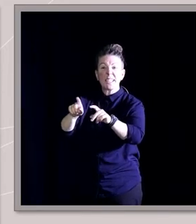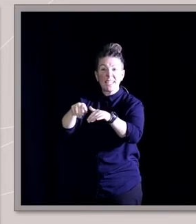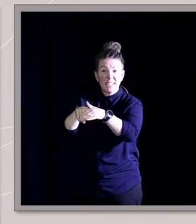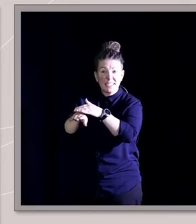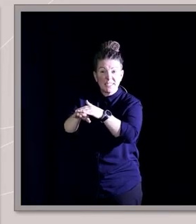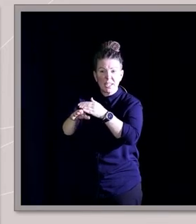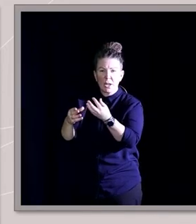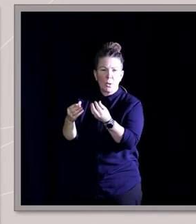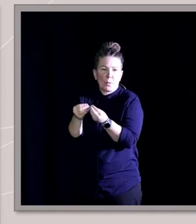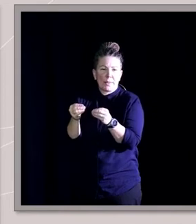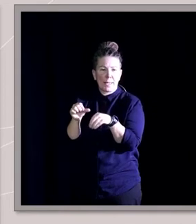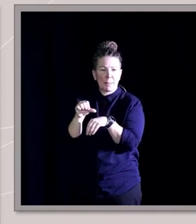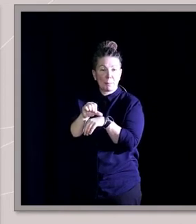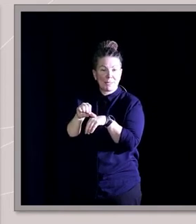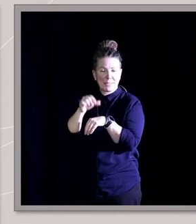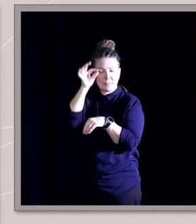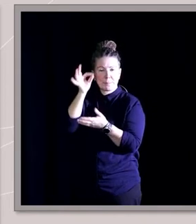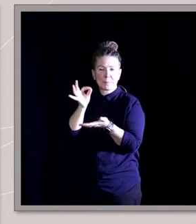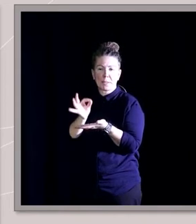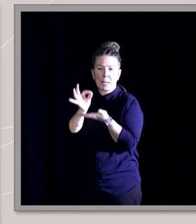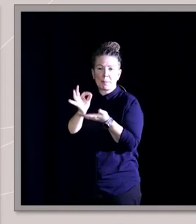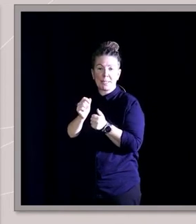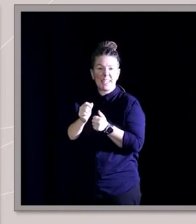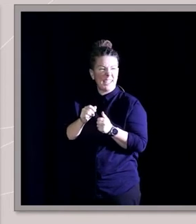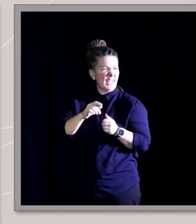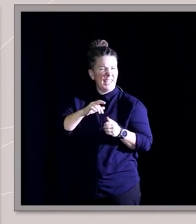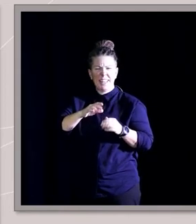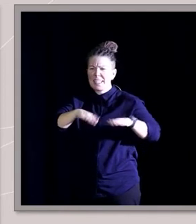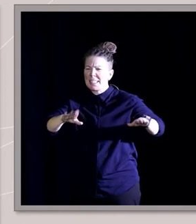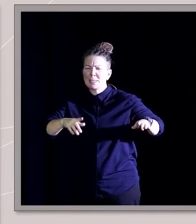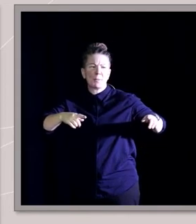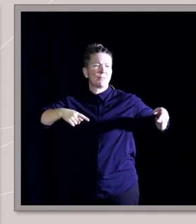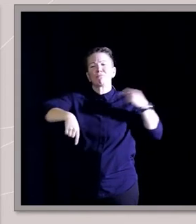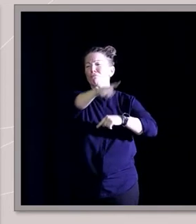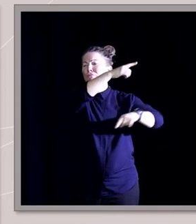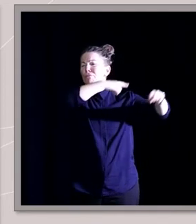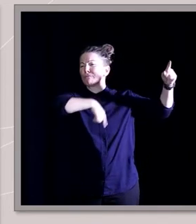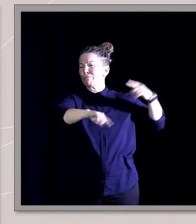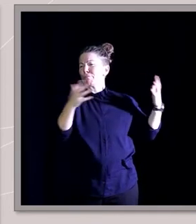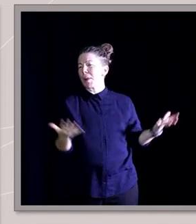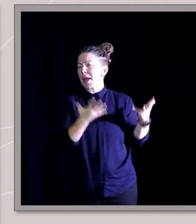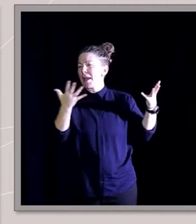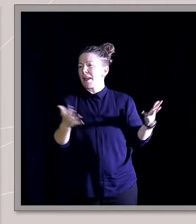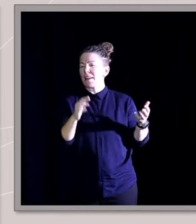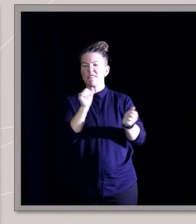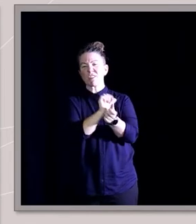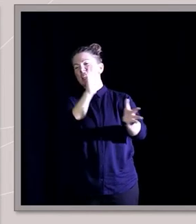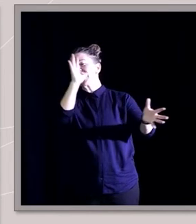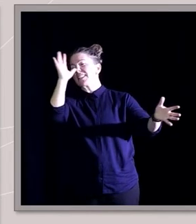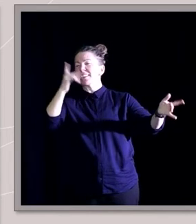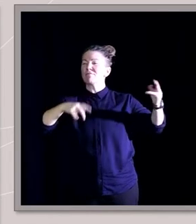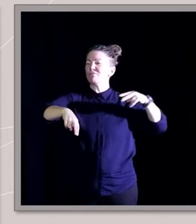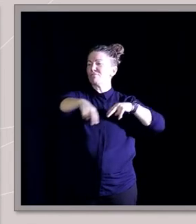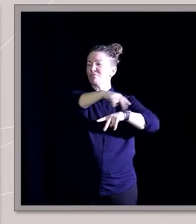Arnots or sort of biscuits and their cups of tea and us kids would be roaming around, playing around the playground, just freestyling and